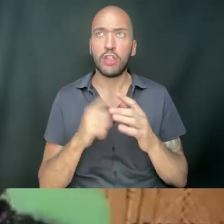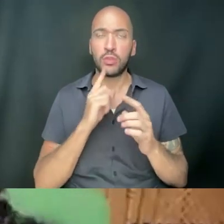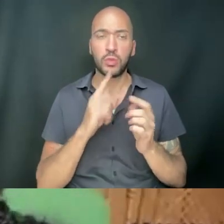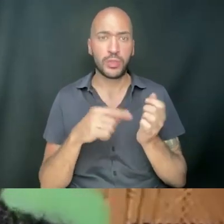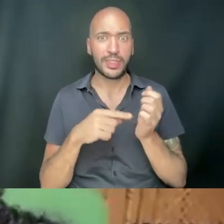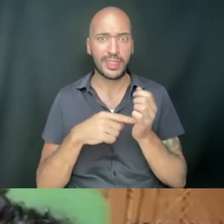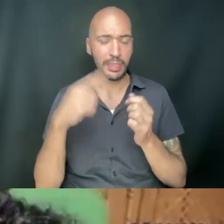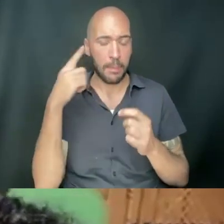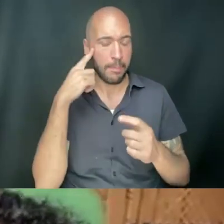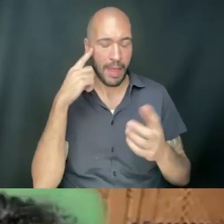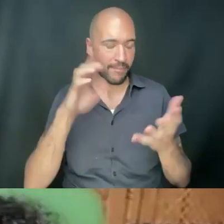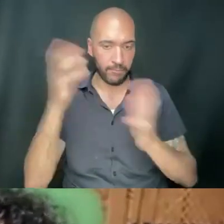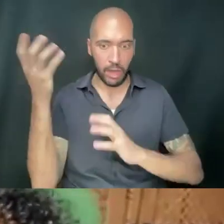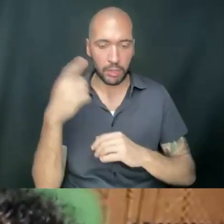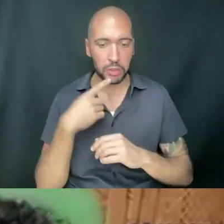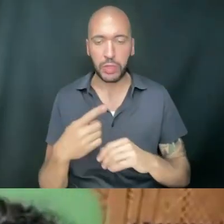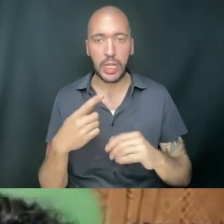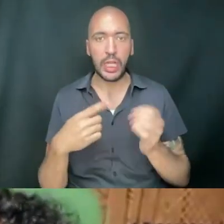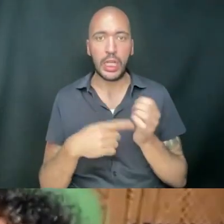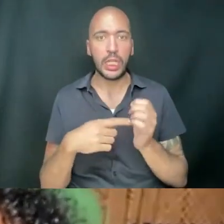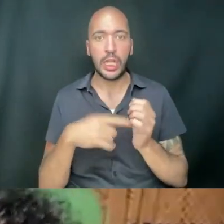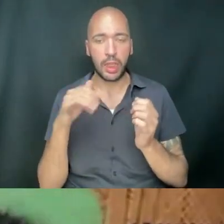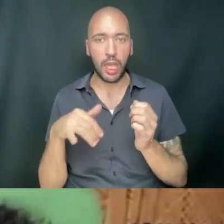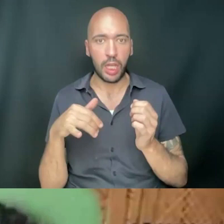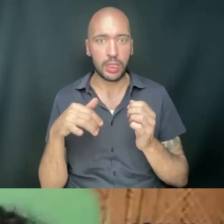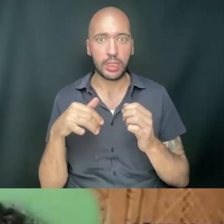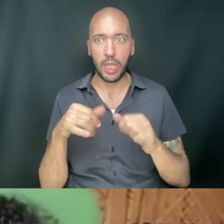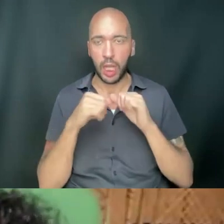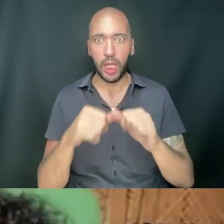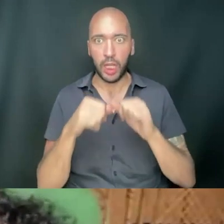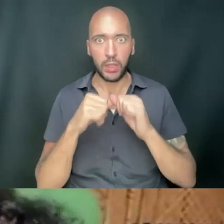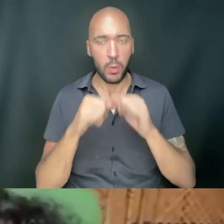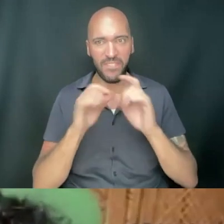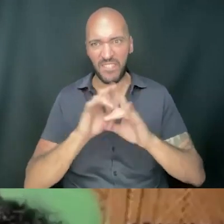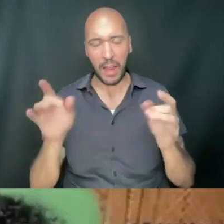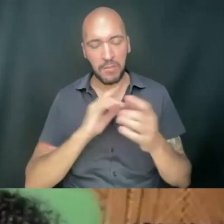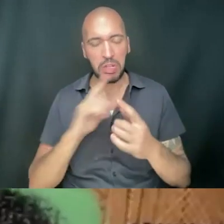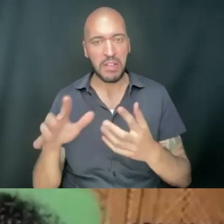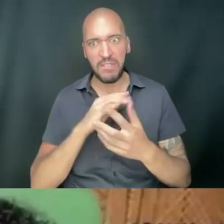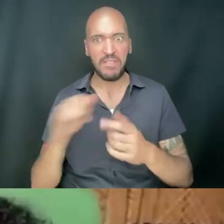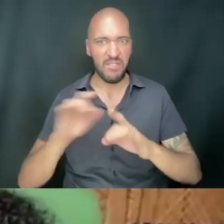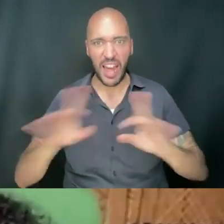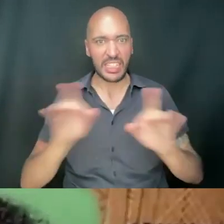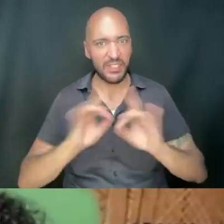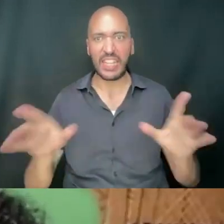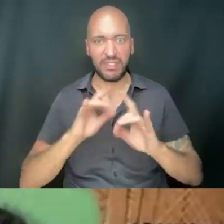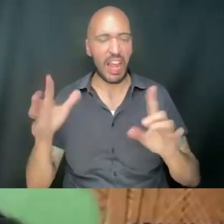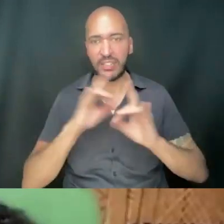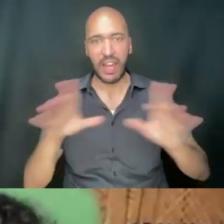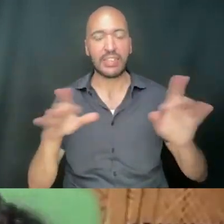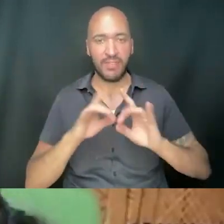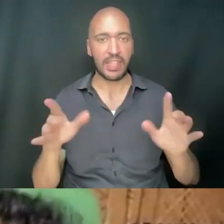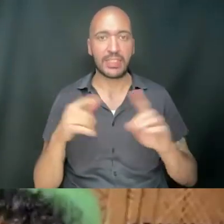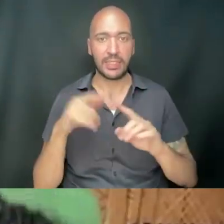mindfuck, right? This kind of ongoing, nonstop violence. But then there is that beauty of the